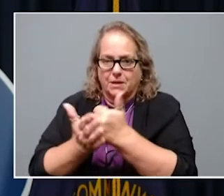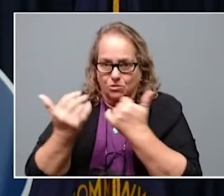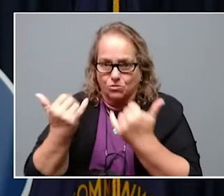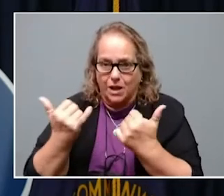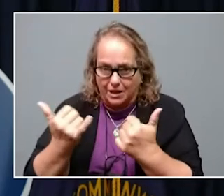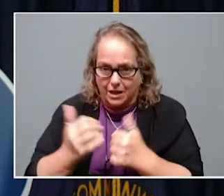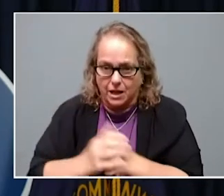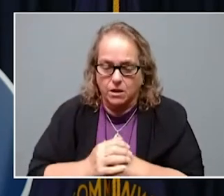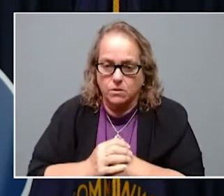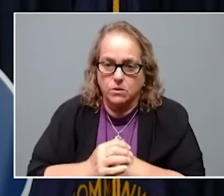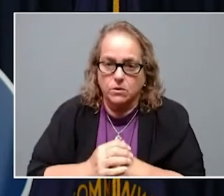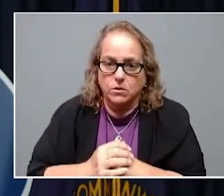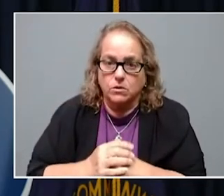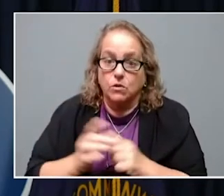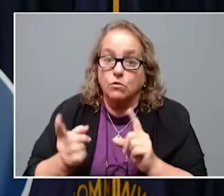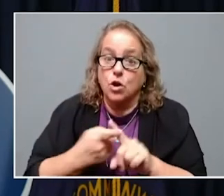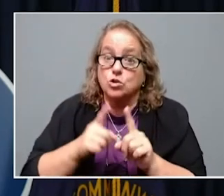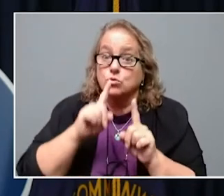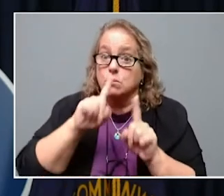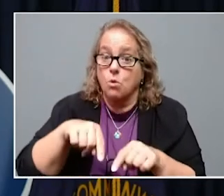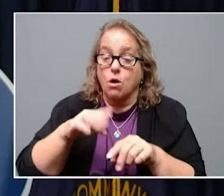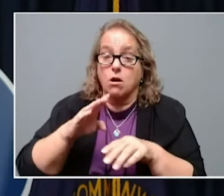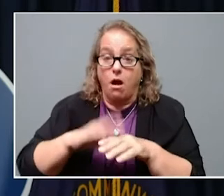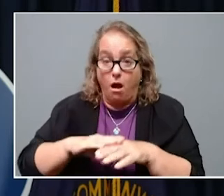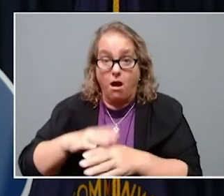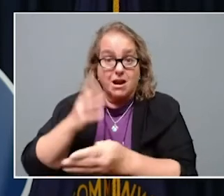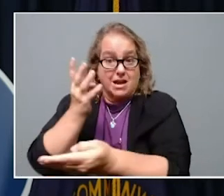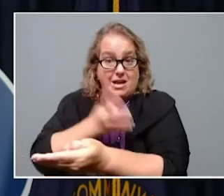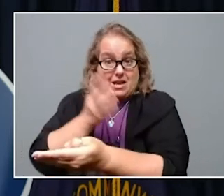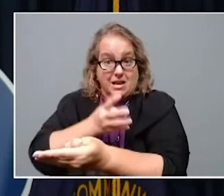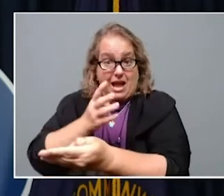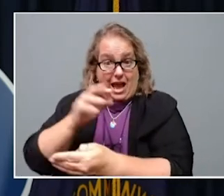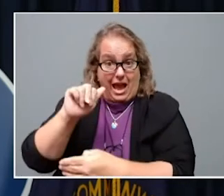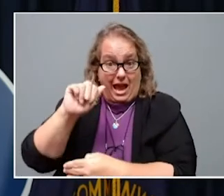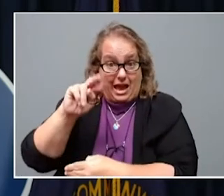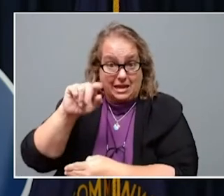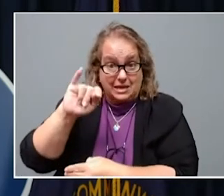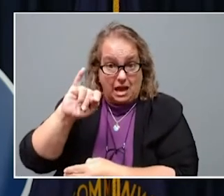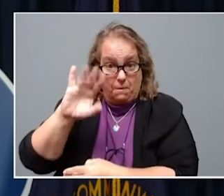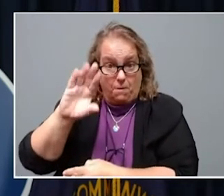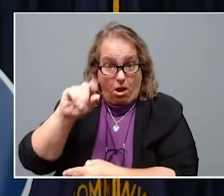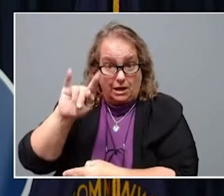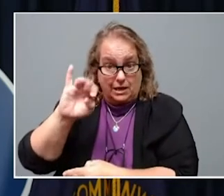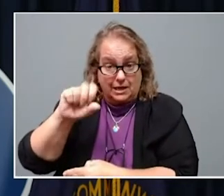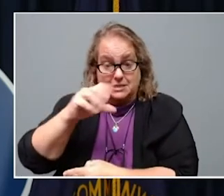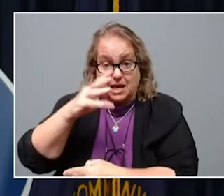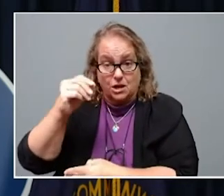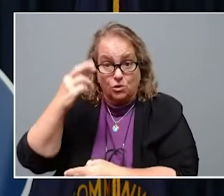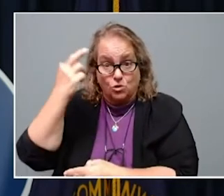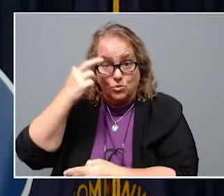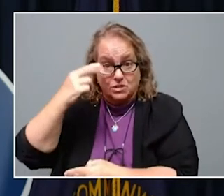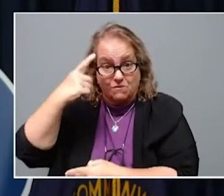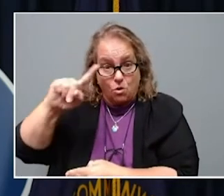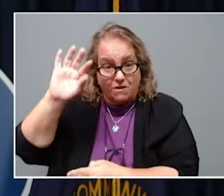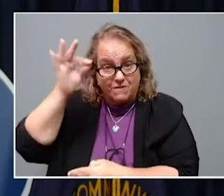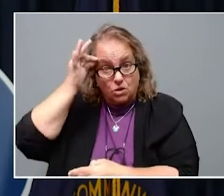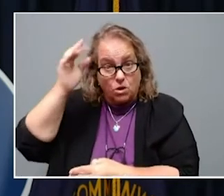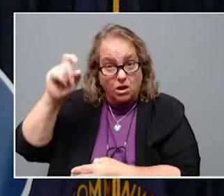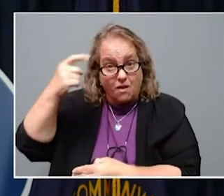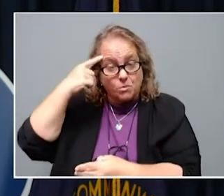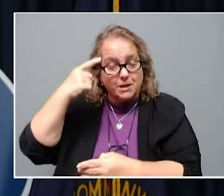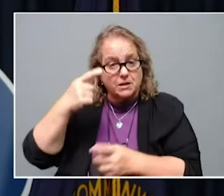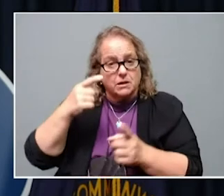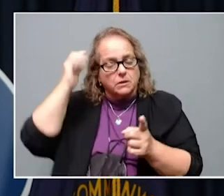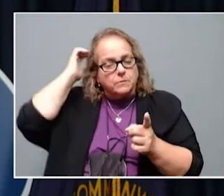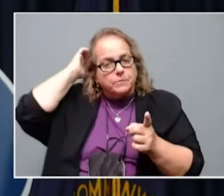also noted there is a chance for more trouble as one effective treatment, monoclonal antibodies, begins to be rationed due to short